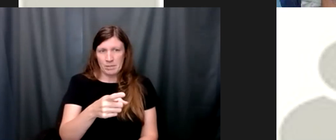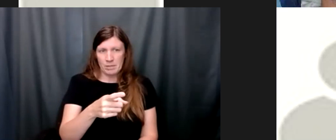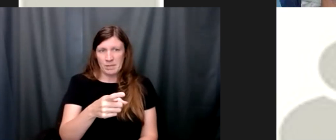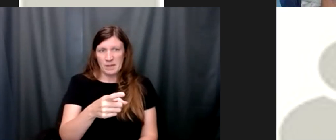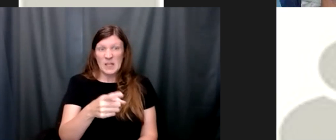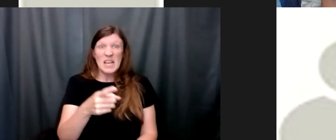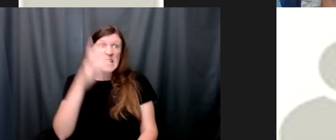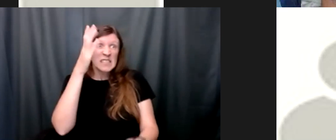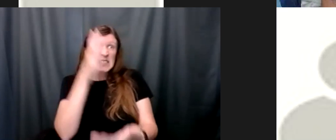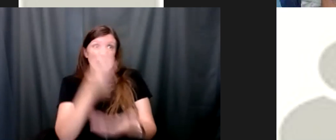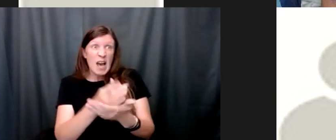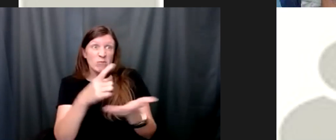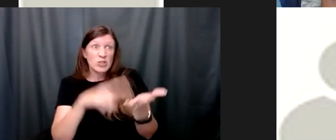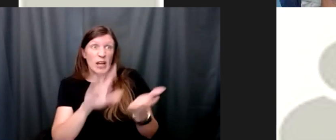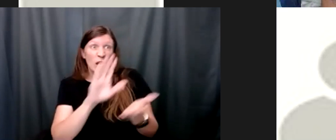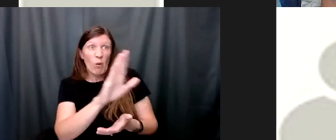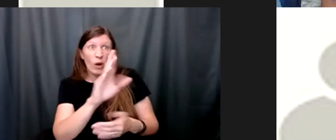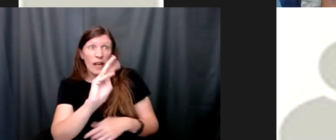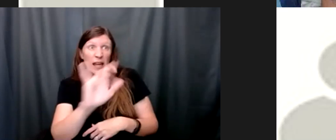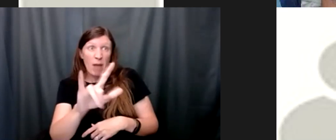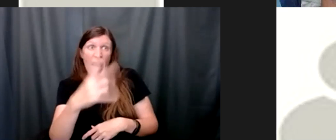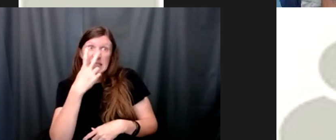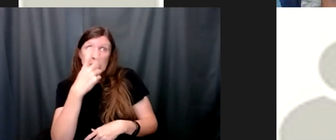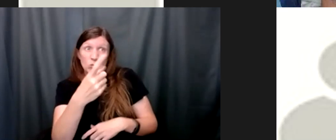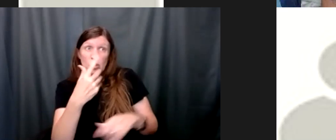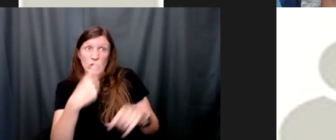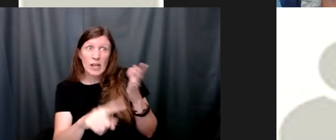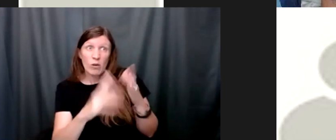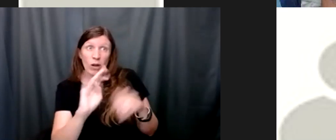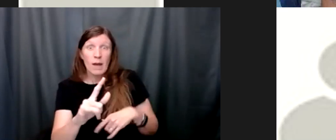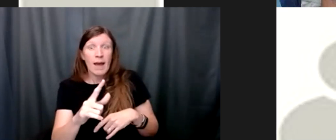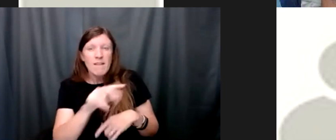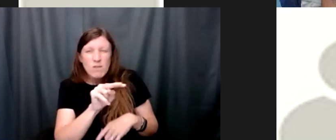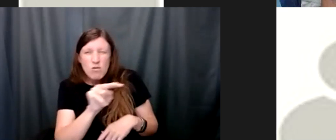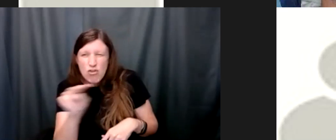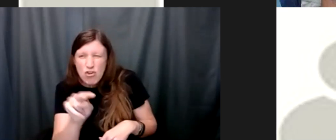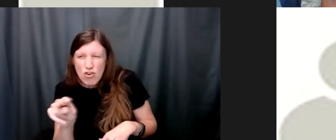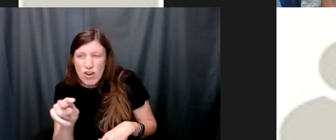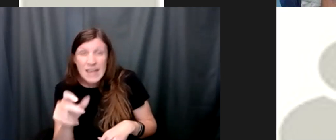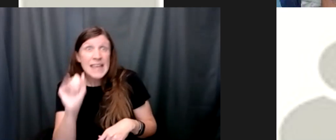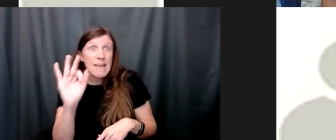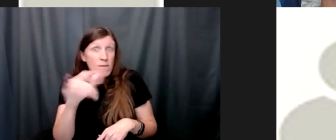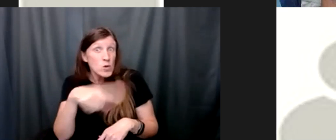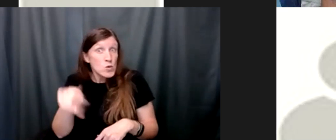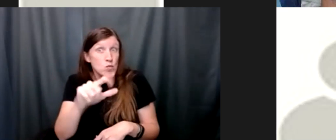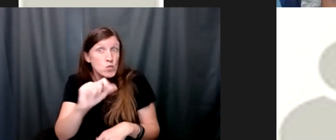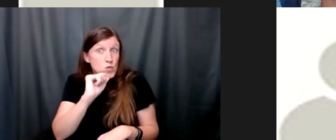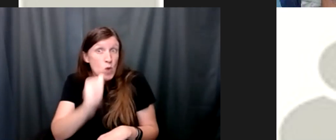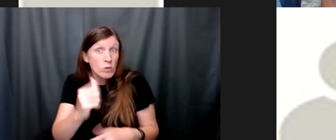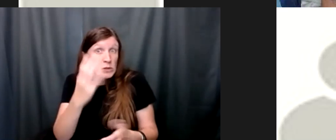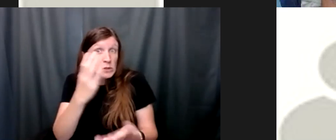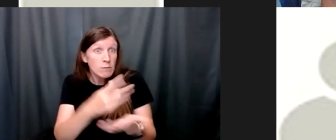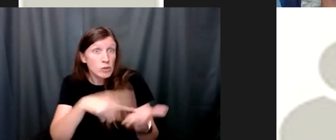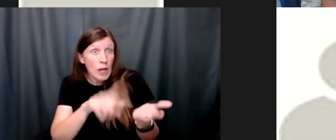email and if you could go on to read the fine print she basically threatens me that if i don't stop checking my email she's going to